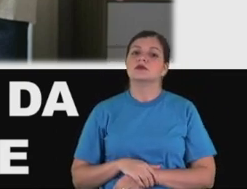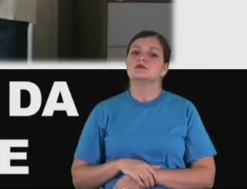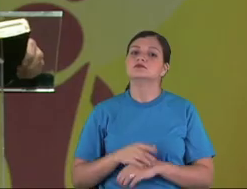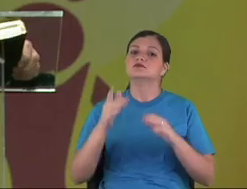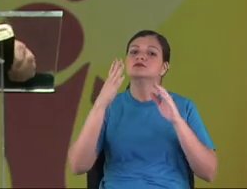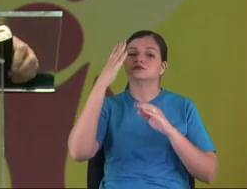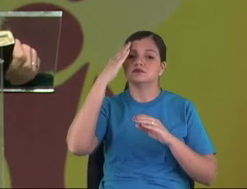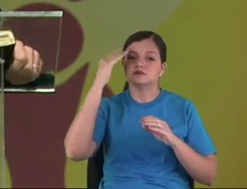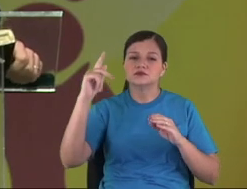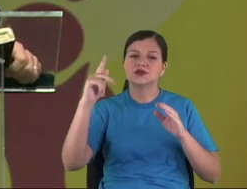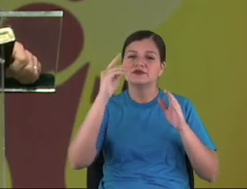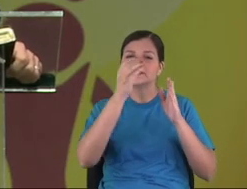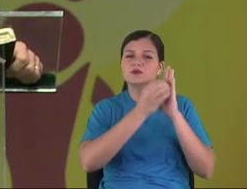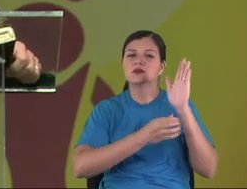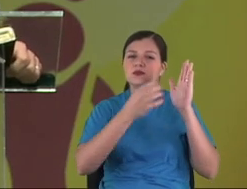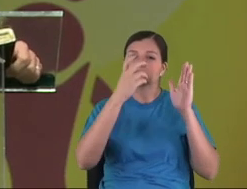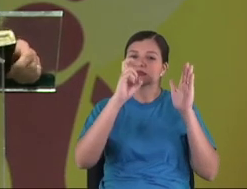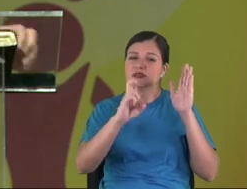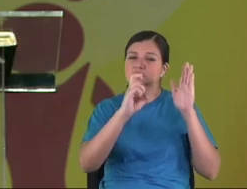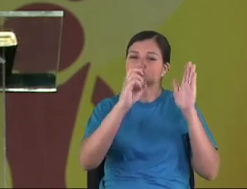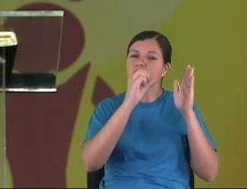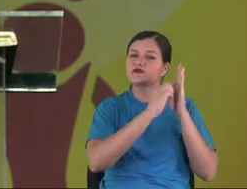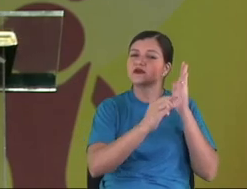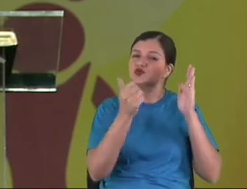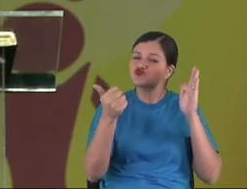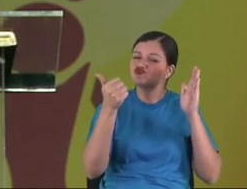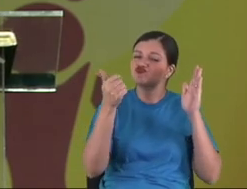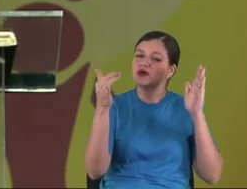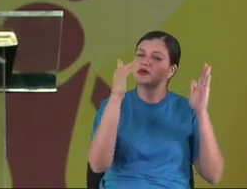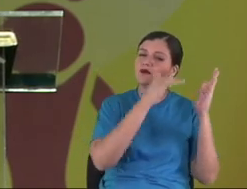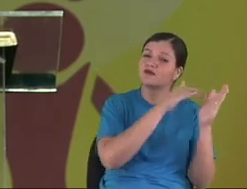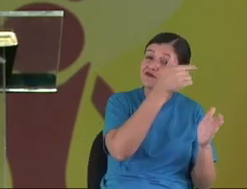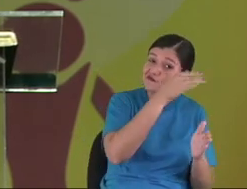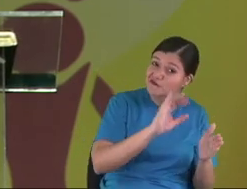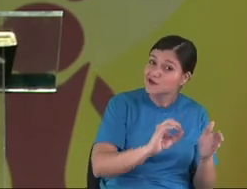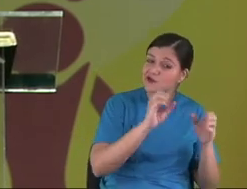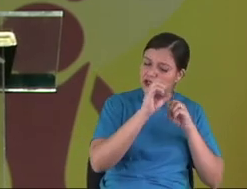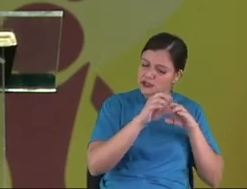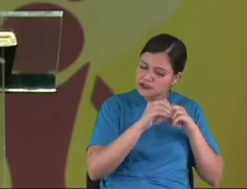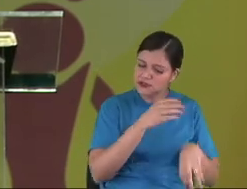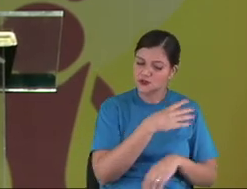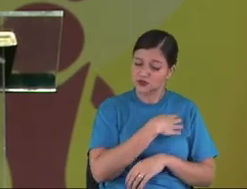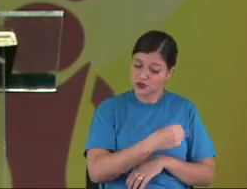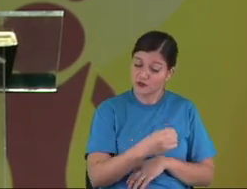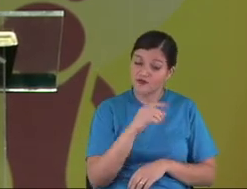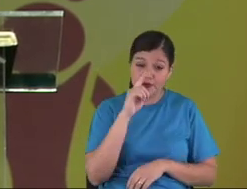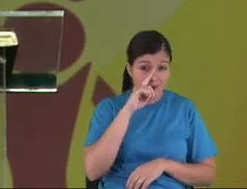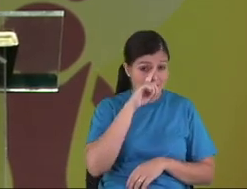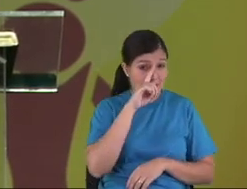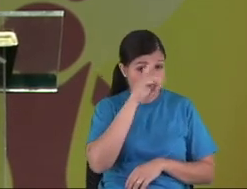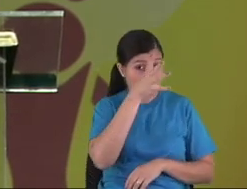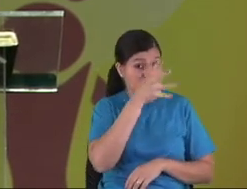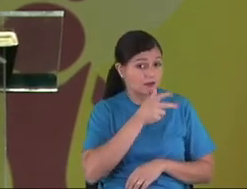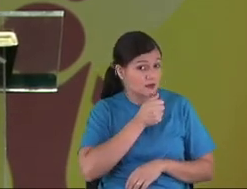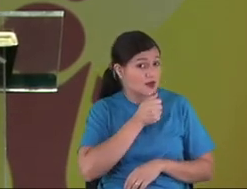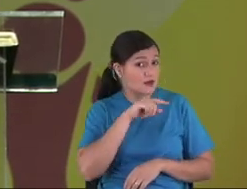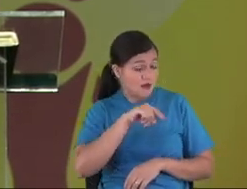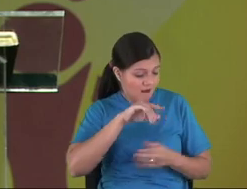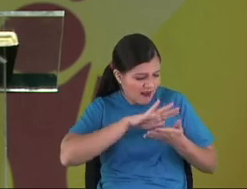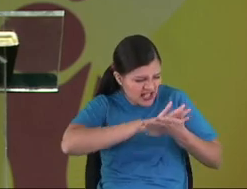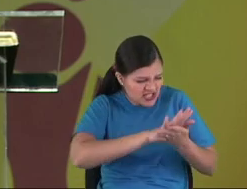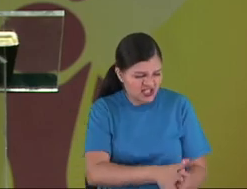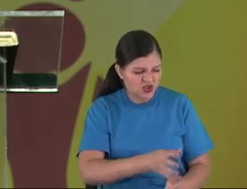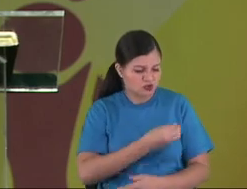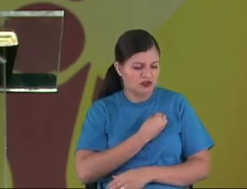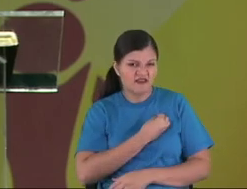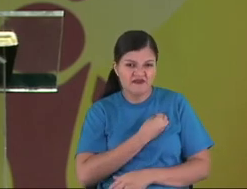Proverbs 5, 1 to 20. Teach your kid how the immorality is danger. It